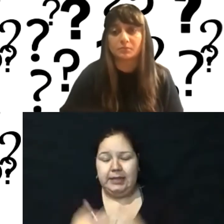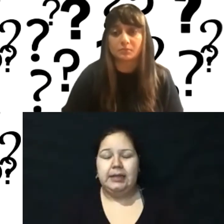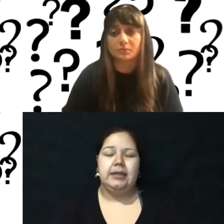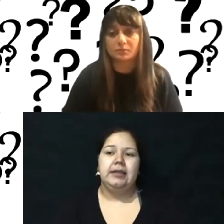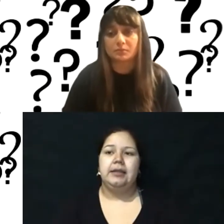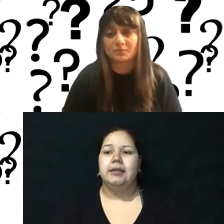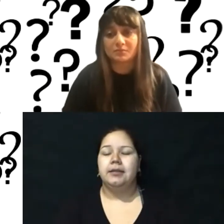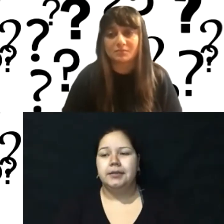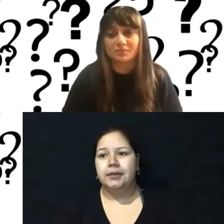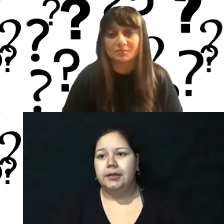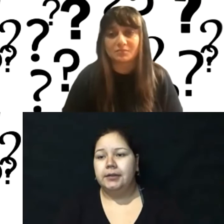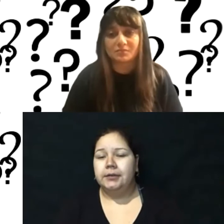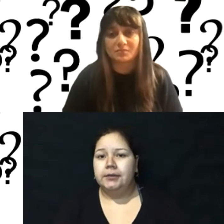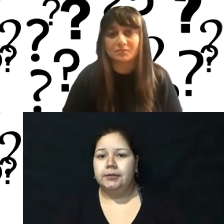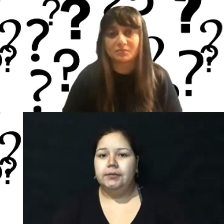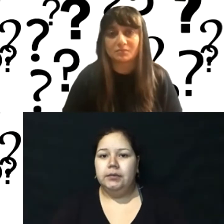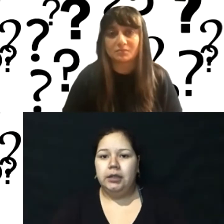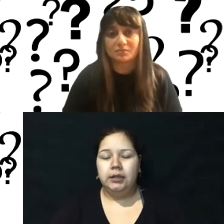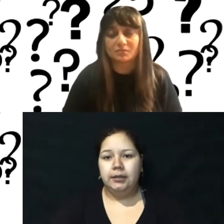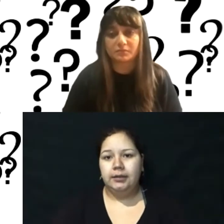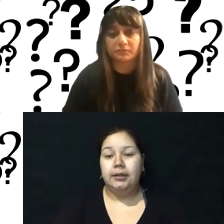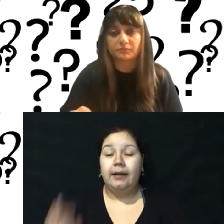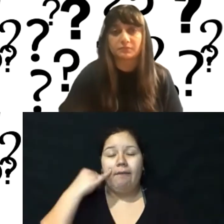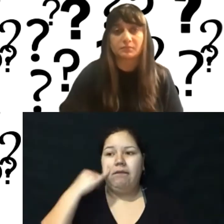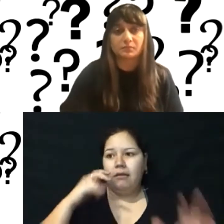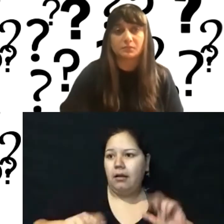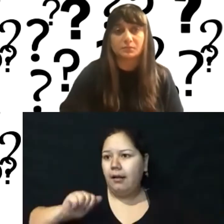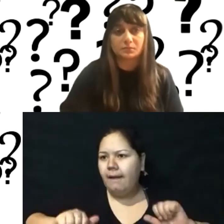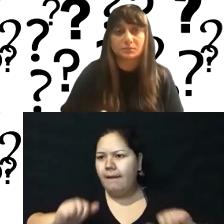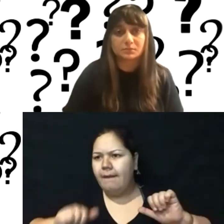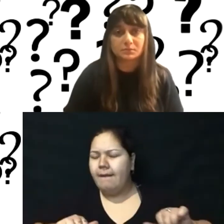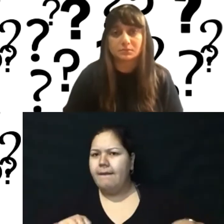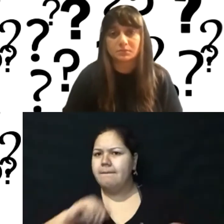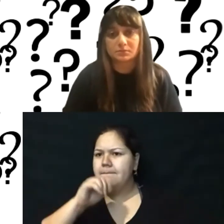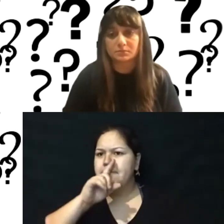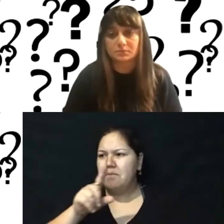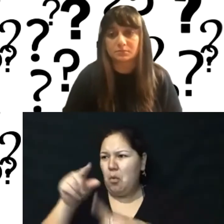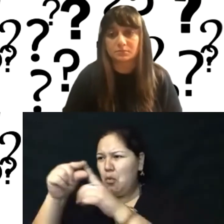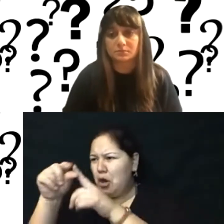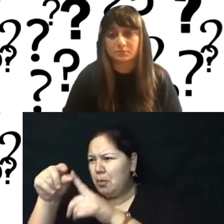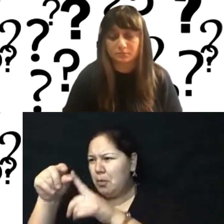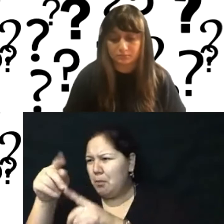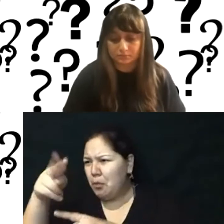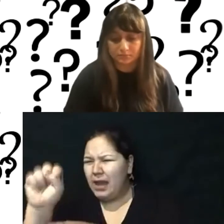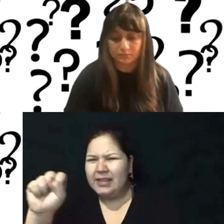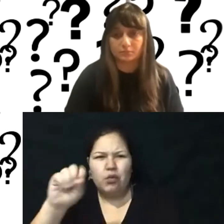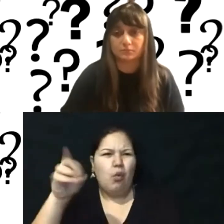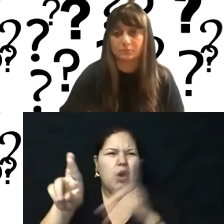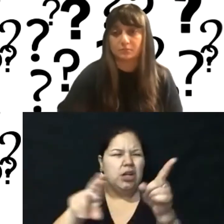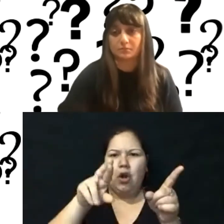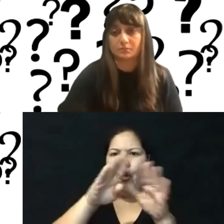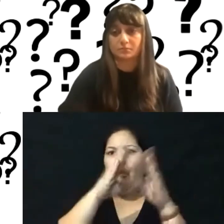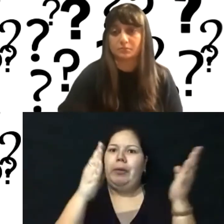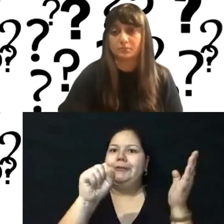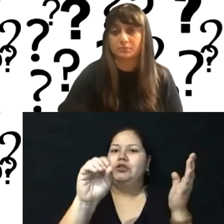of like, whether you want to use WordPress and, you know, the notion of open source is just one where you